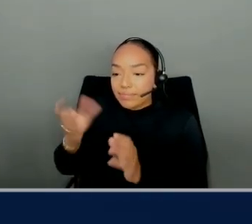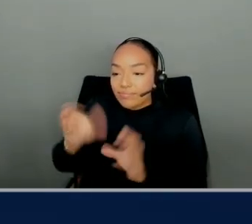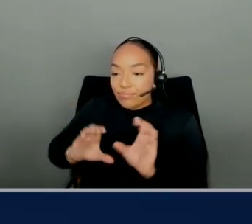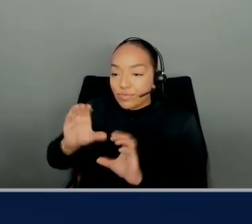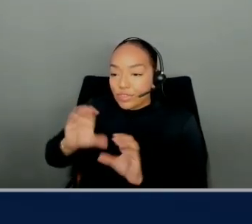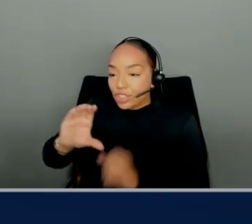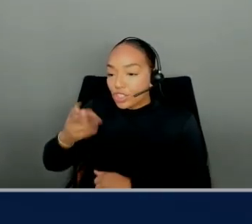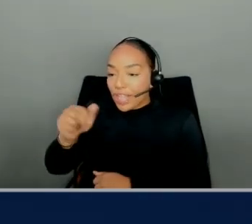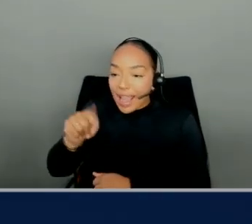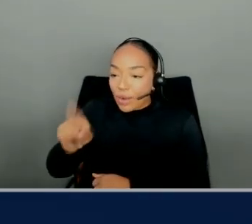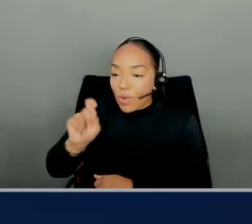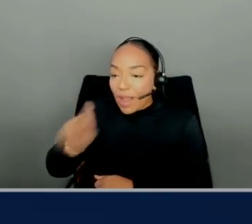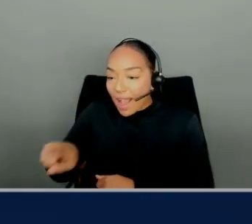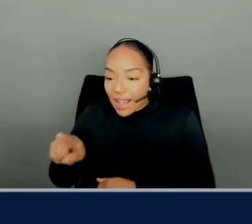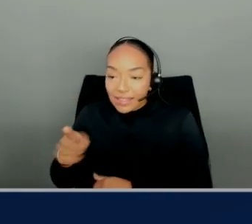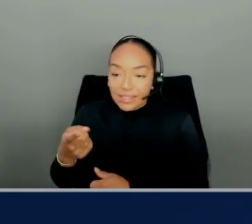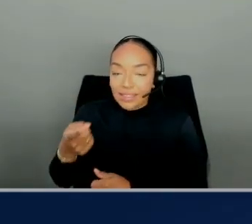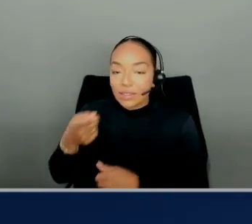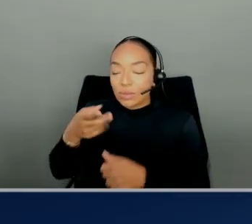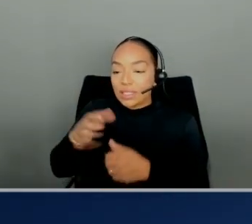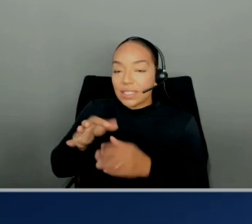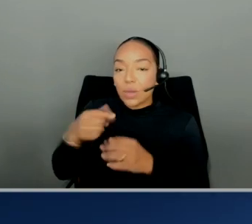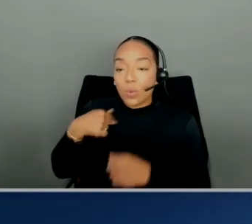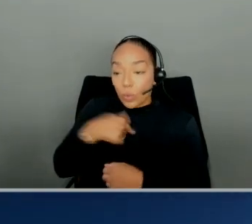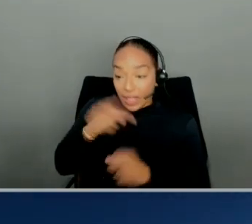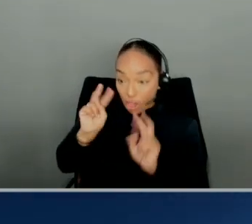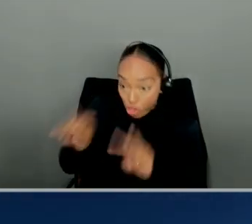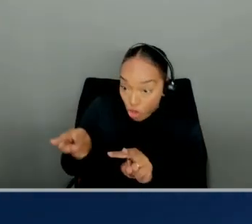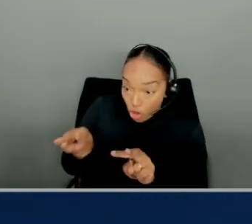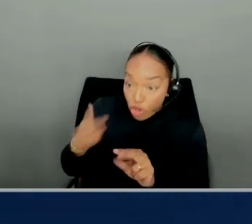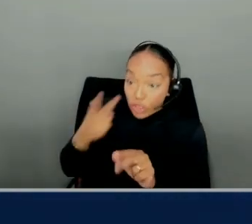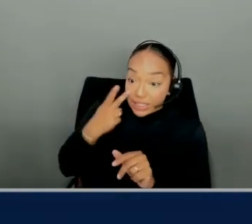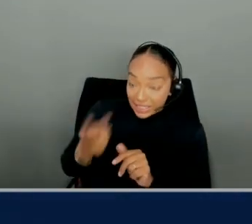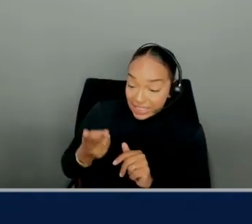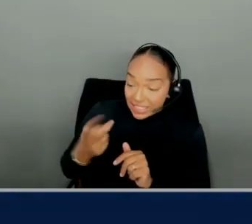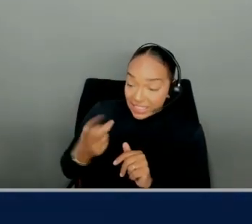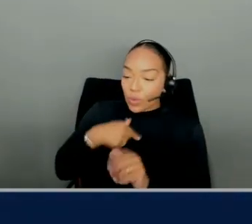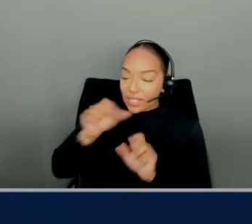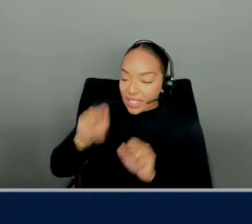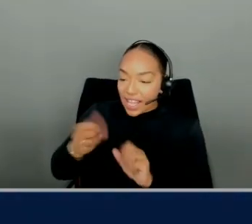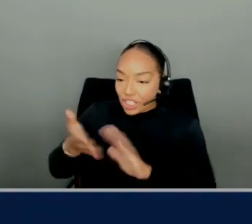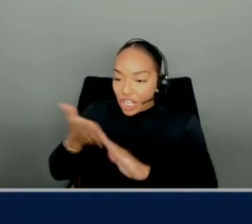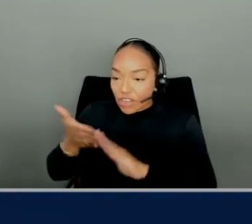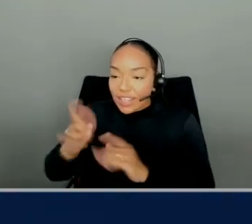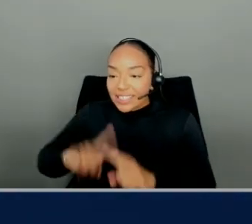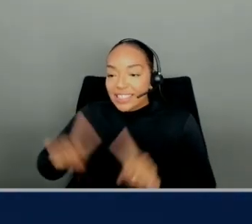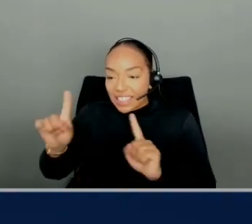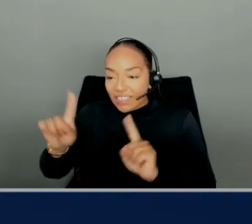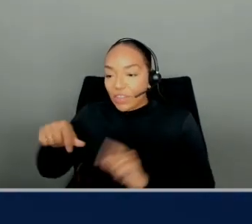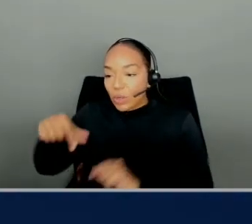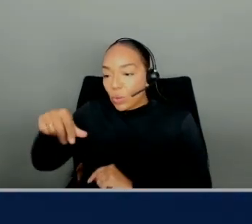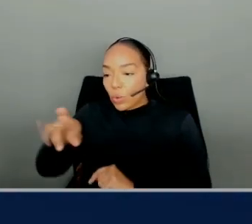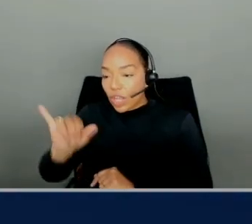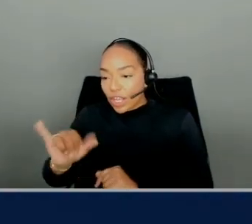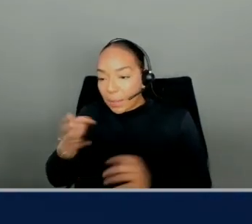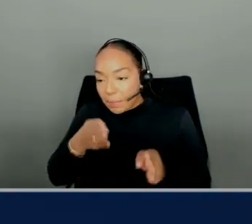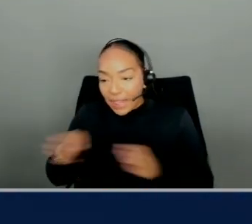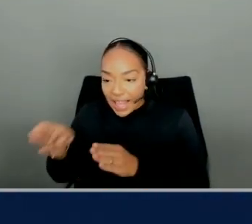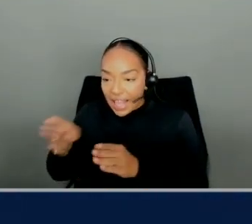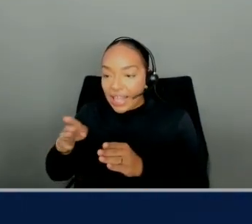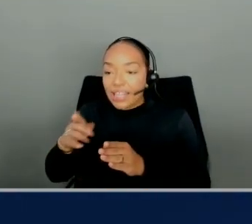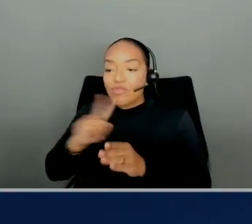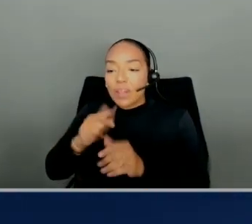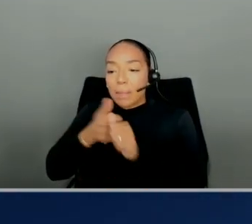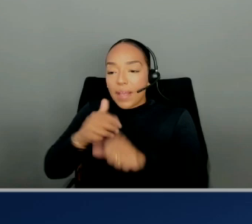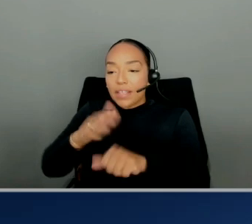do the SQL query. We will look at it, we will generate different query plans based on the statistics. We'll look at the one which has the lowest